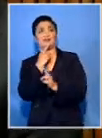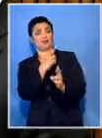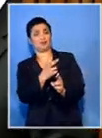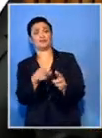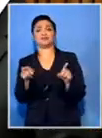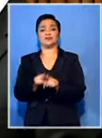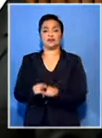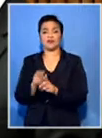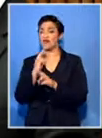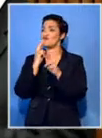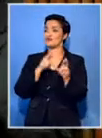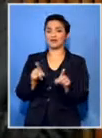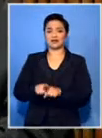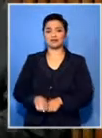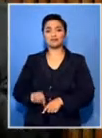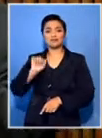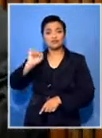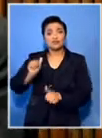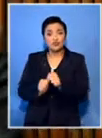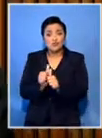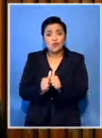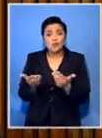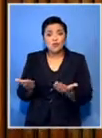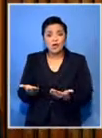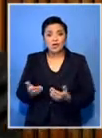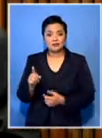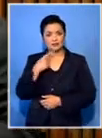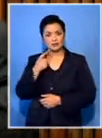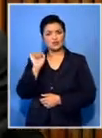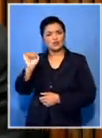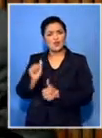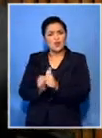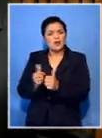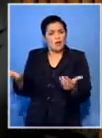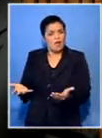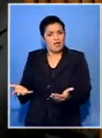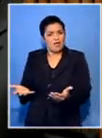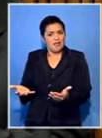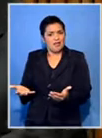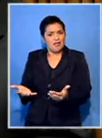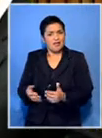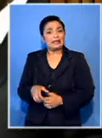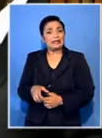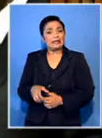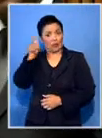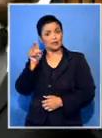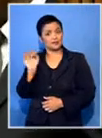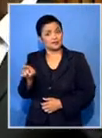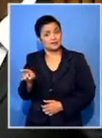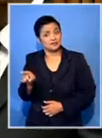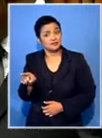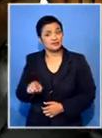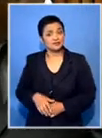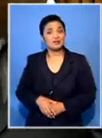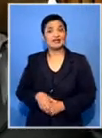He was saying the same thing. But where is your brother? And he was asking him, where is your brother? Where is my bag? That is what he was asking the